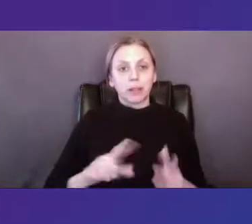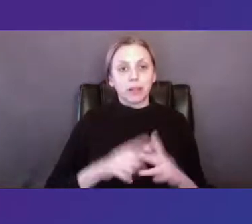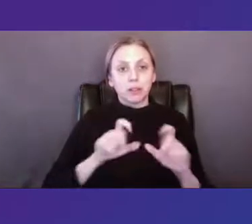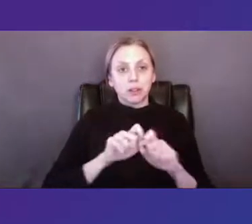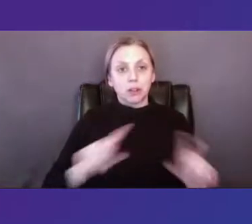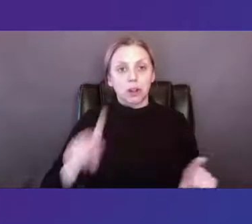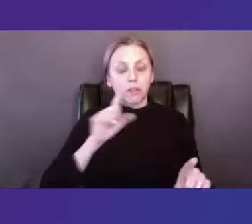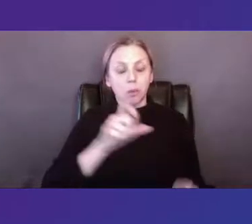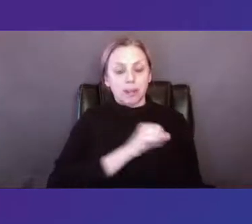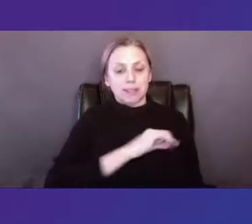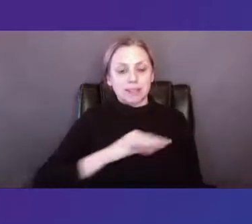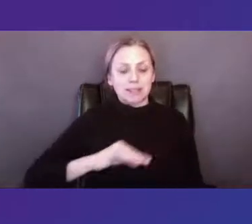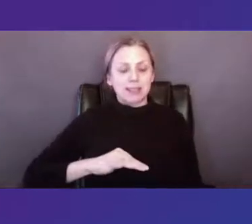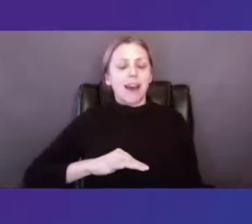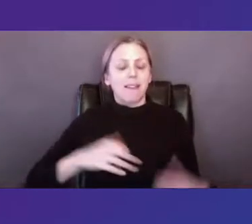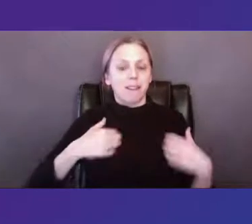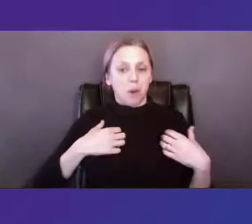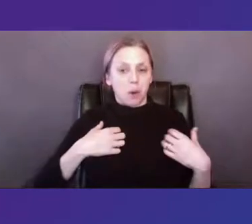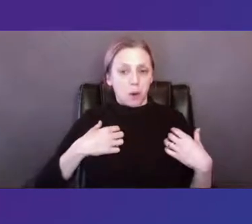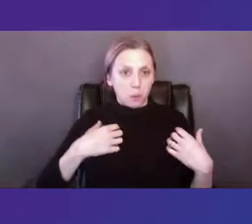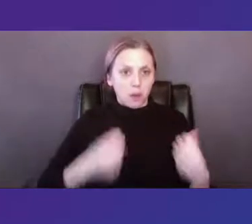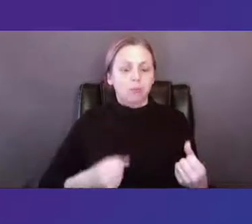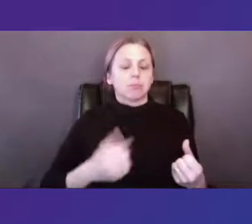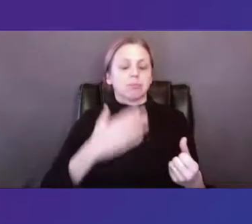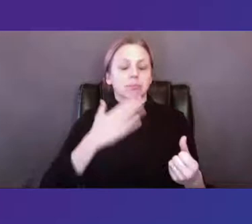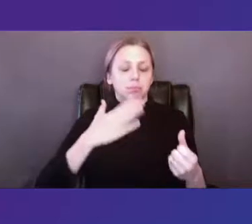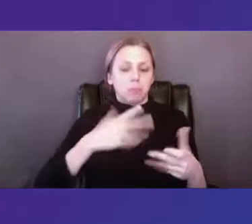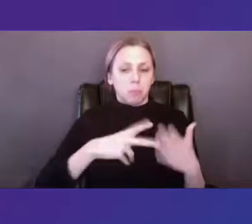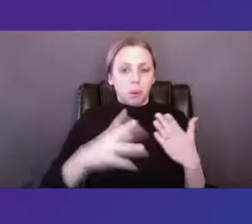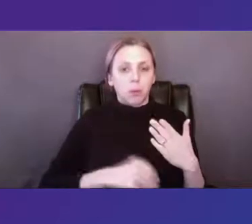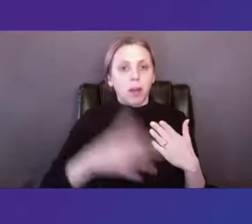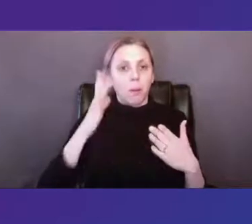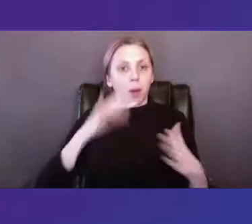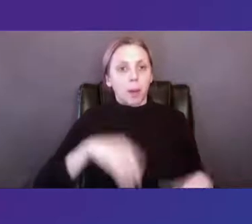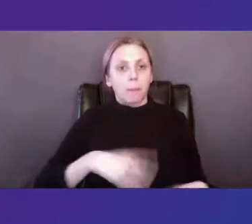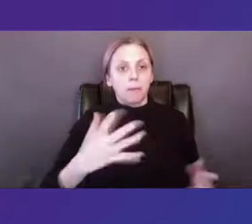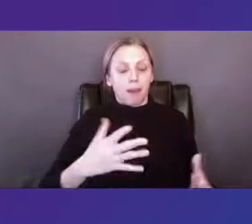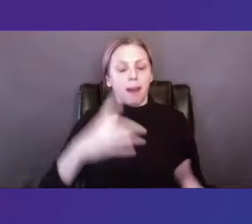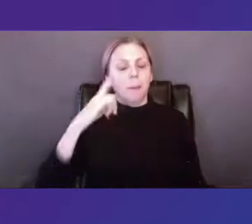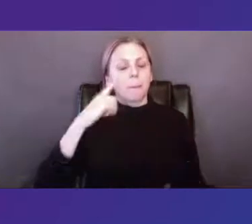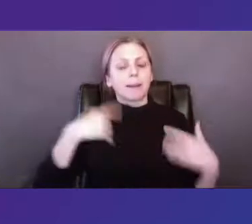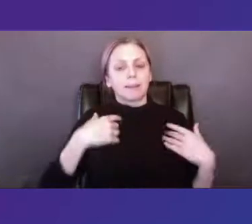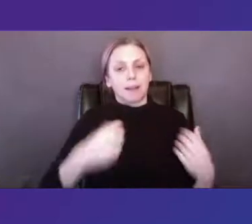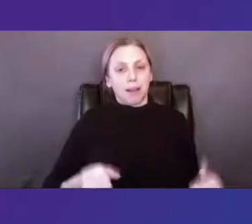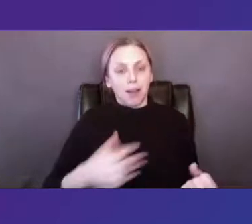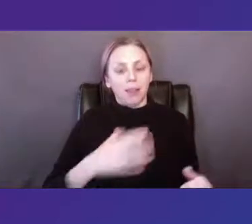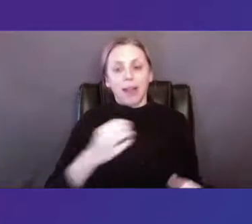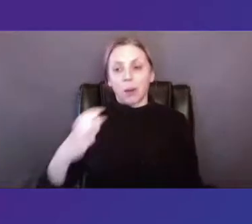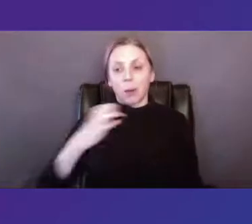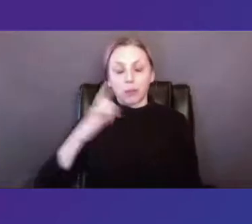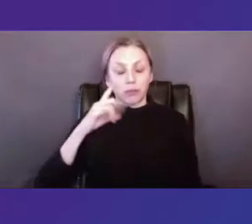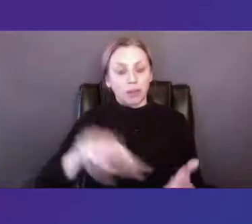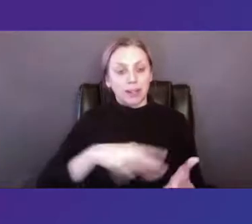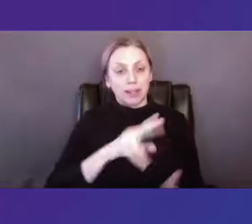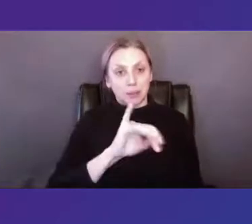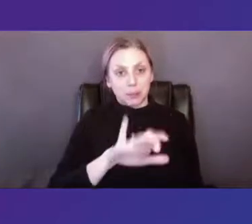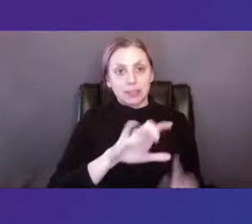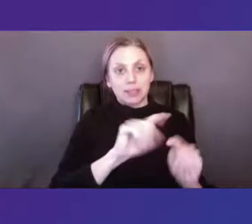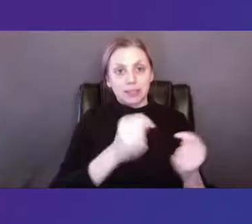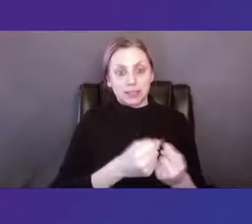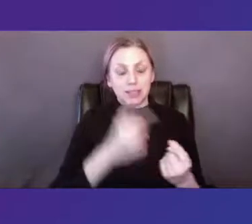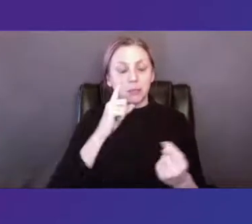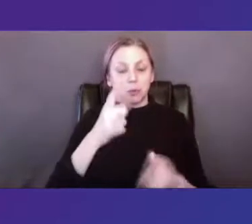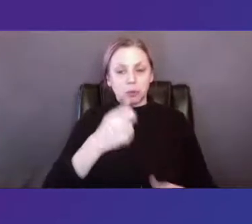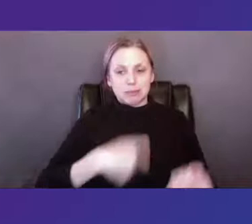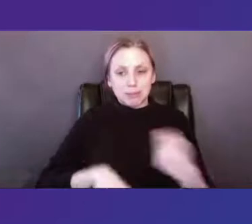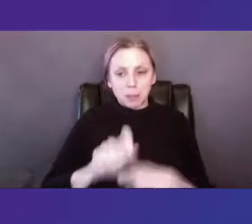wellness program to provide mental health services and coaching to the dance nyc team to supplement the demands of increased social